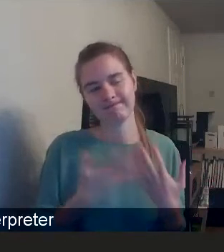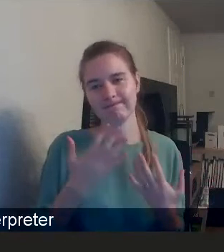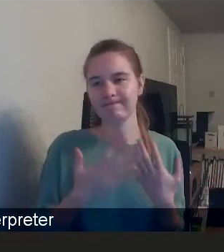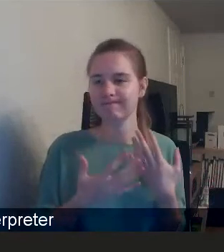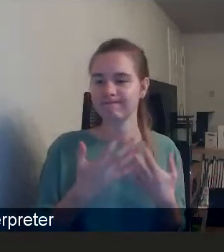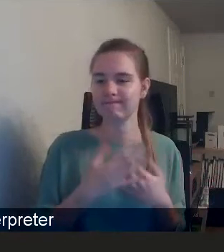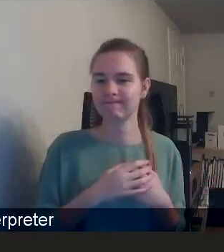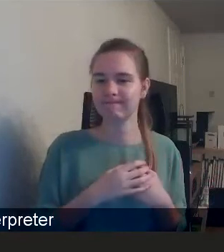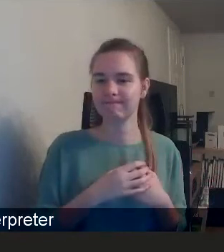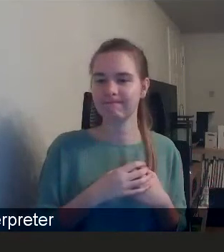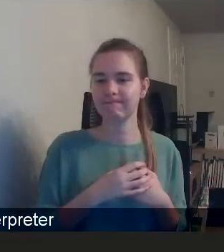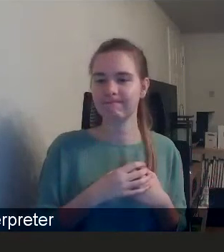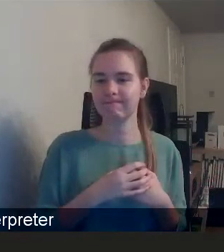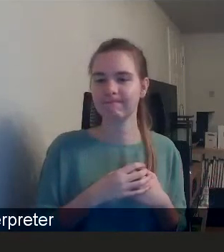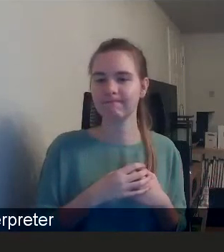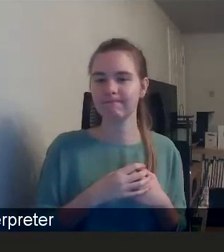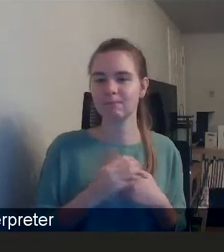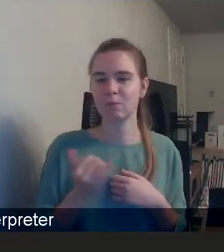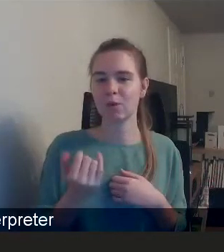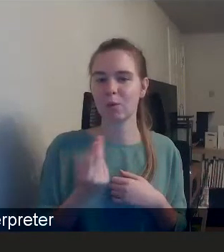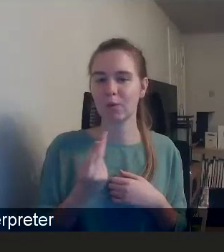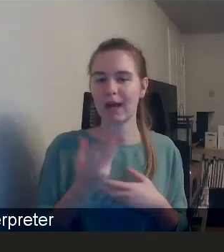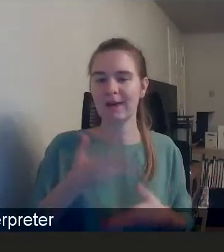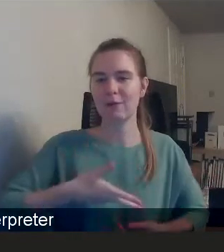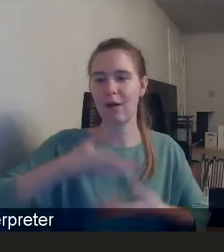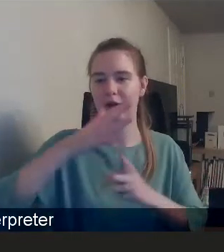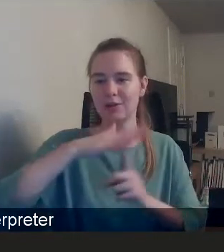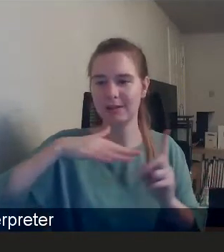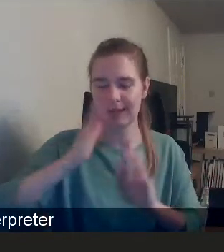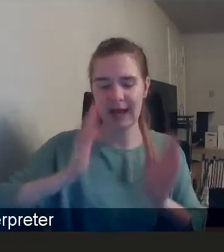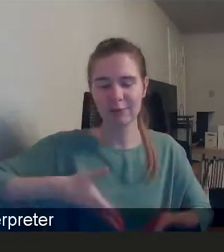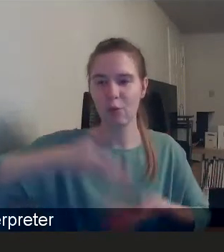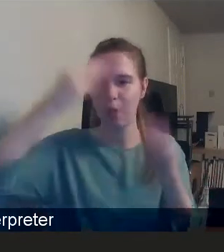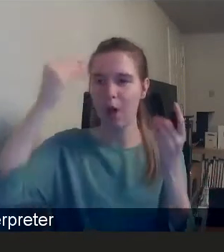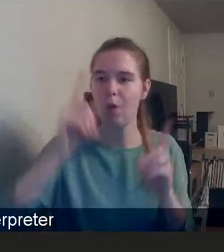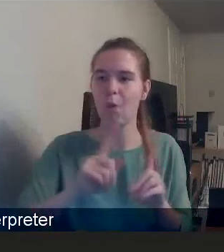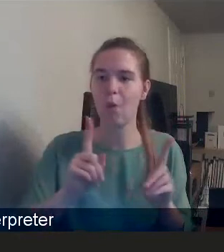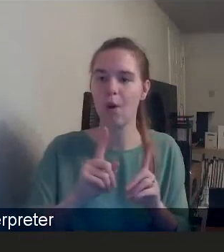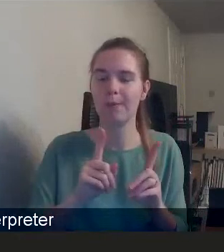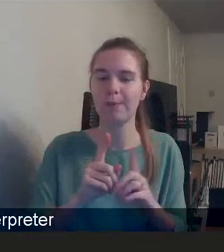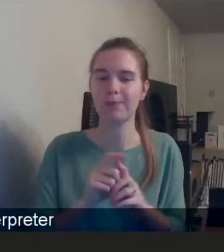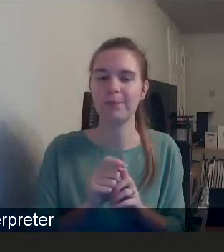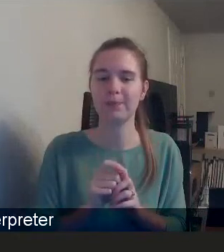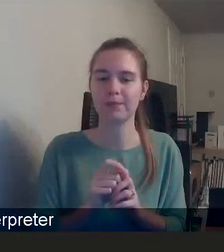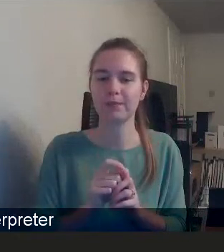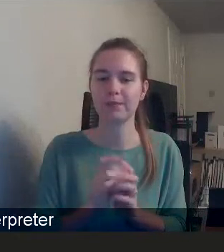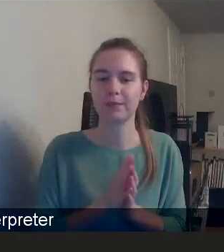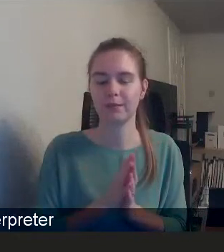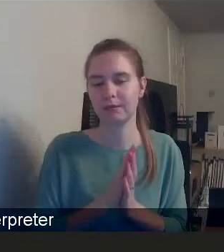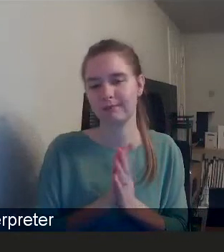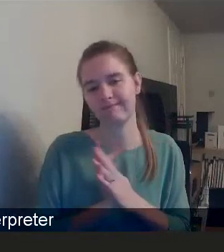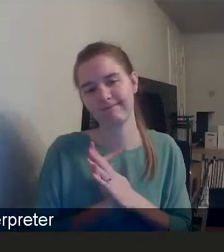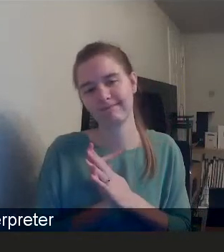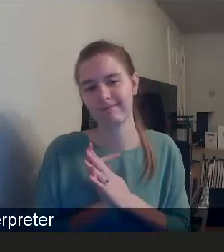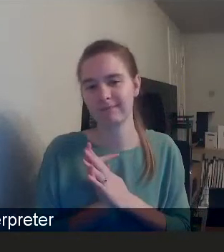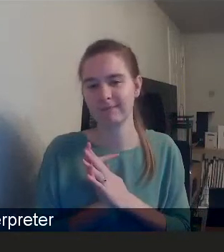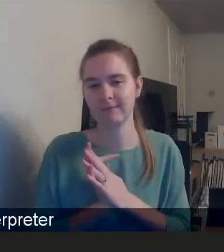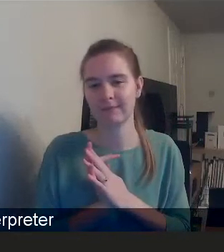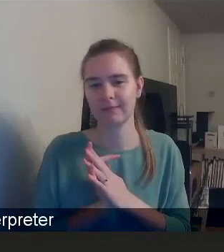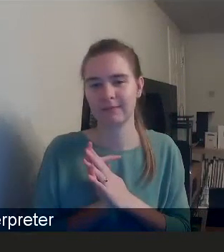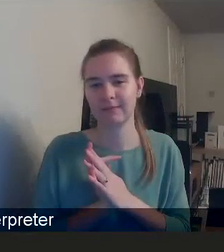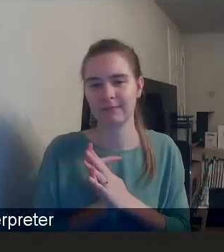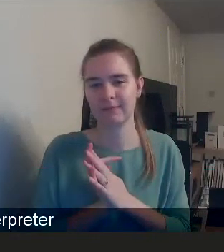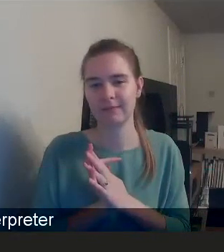we, we have to learn as a society how to help, uh, to help our young people